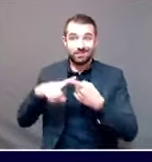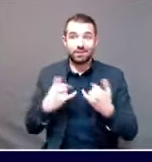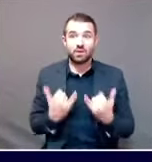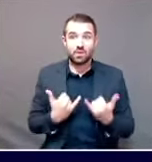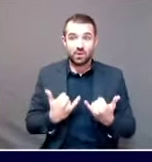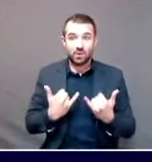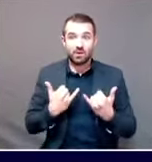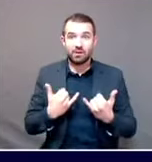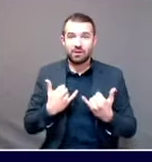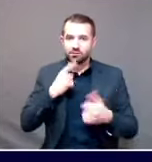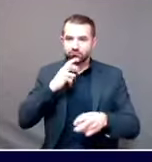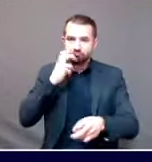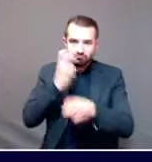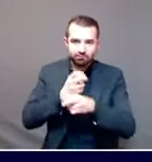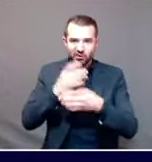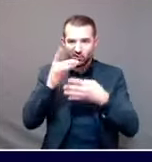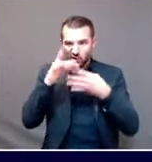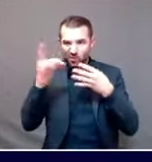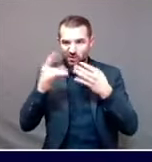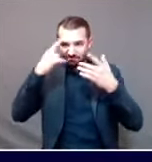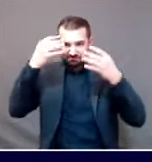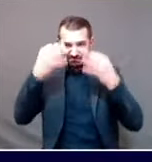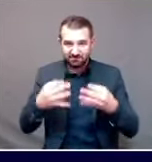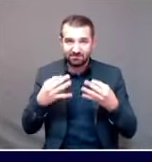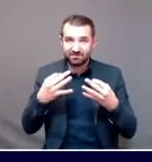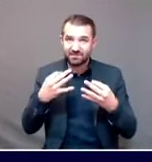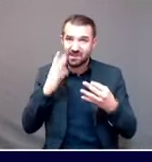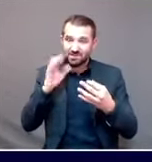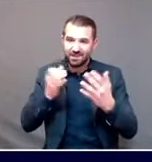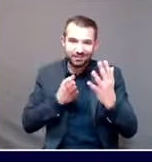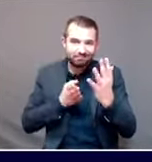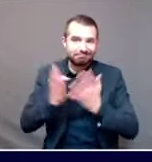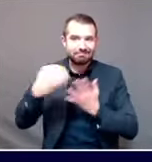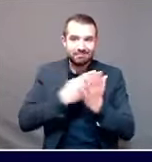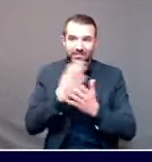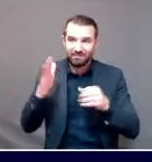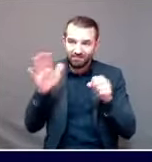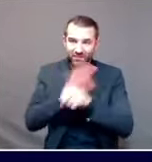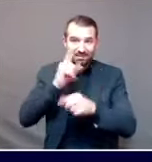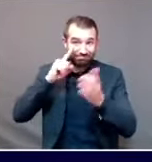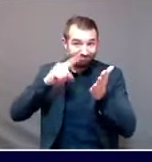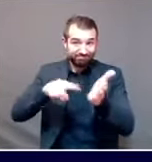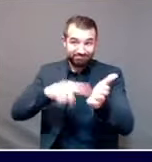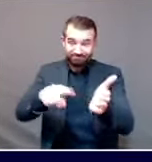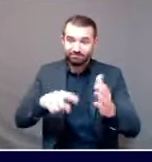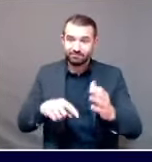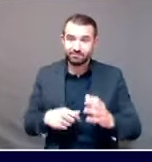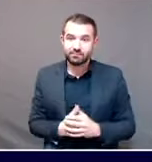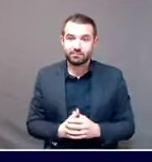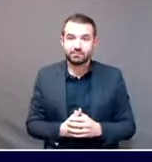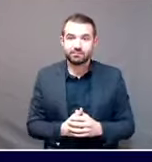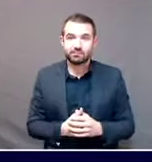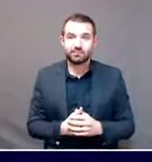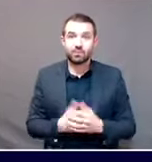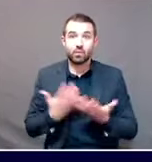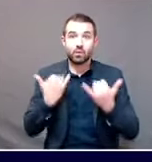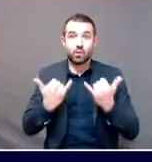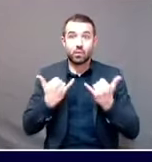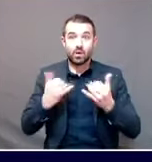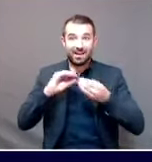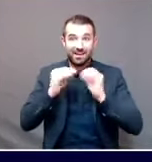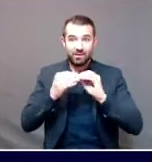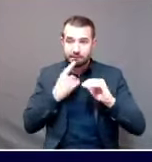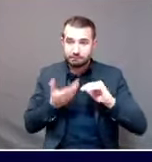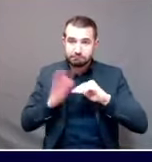investigations, for example. From here on out, given the significant increase in the number of cases we've seen, the choices that we have to